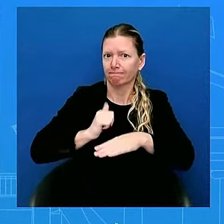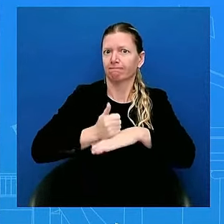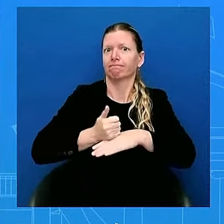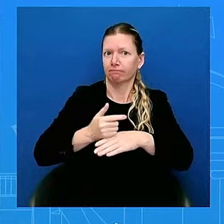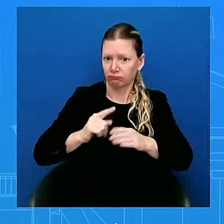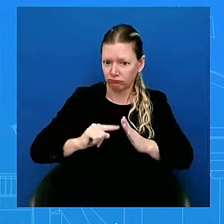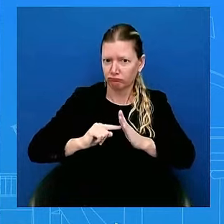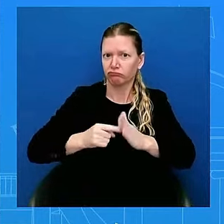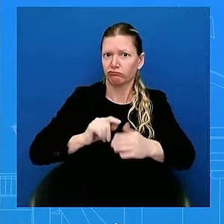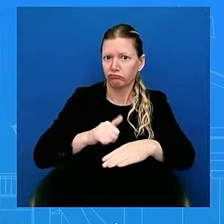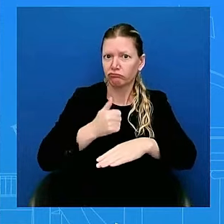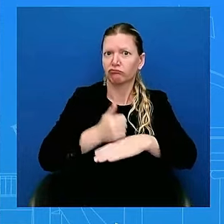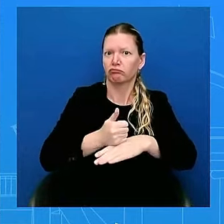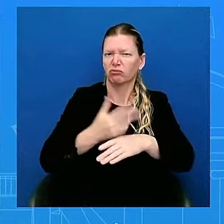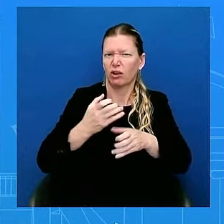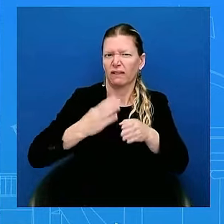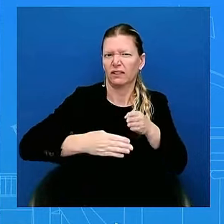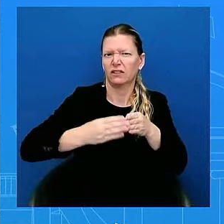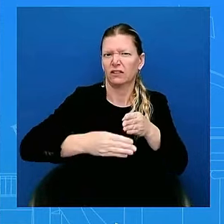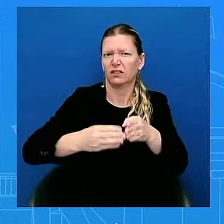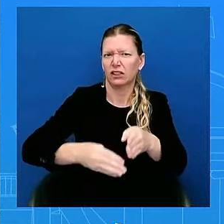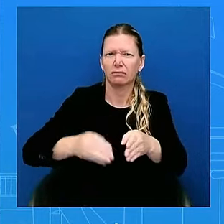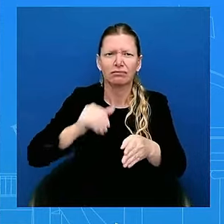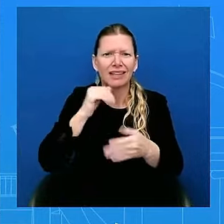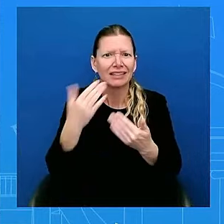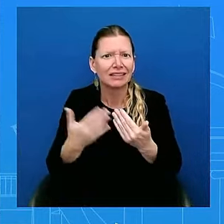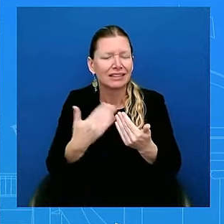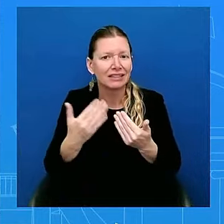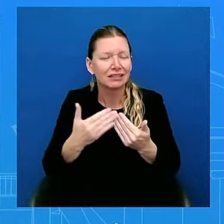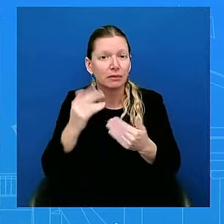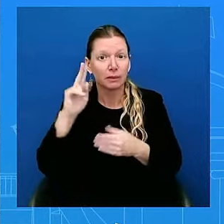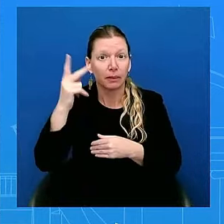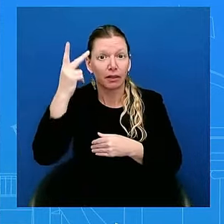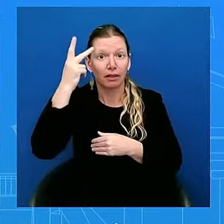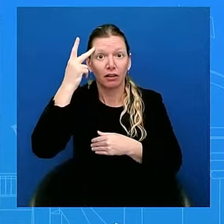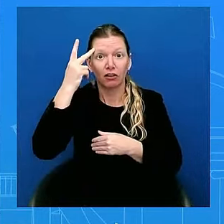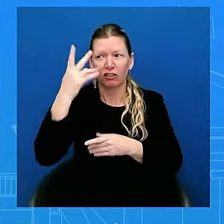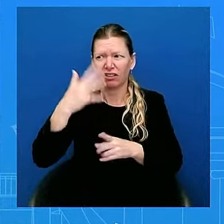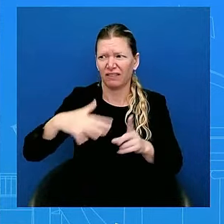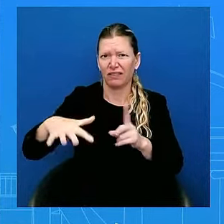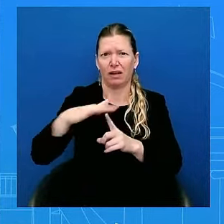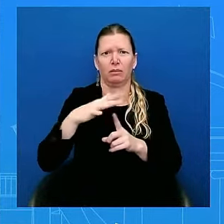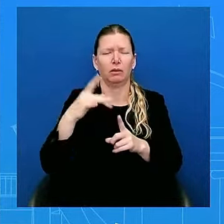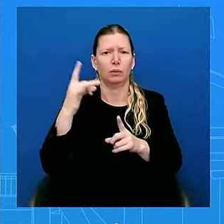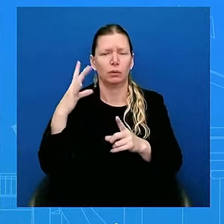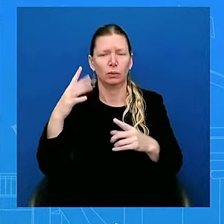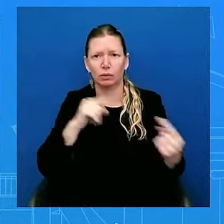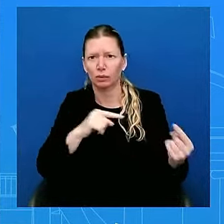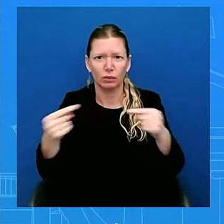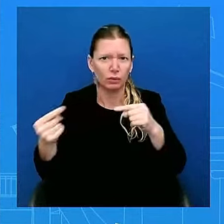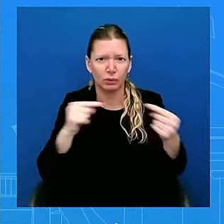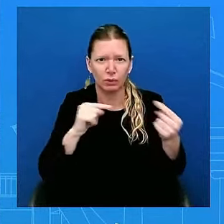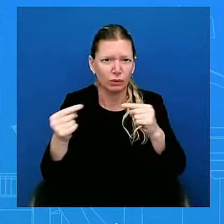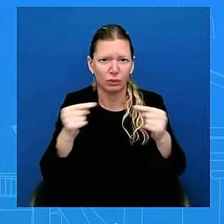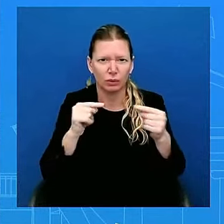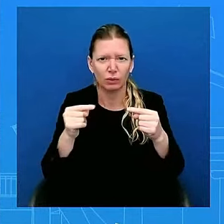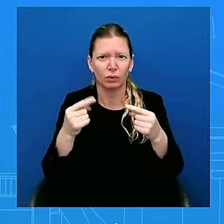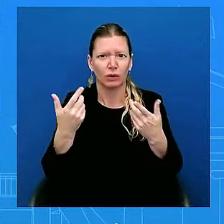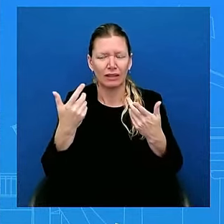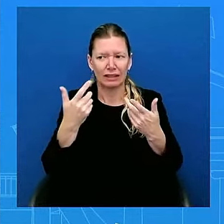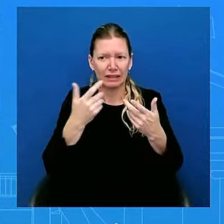he did it in a bipartisan way. And when he wasn't able to get it done in a bipartisan way, he found policy